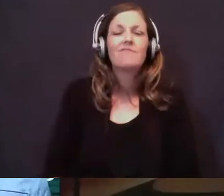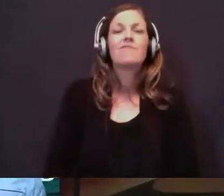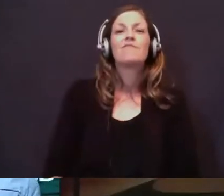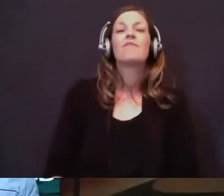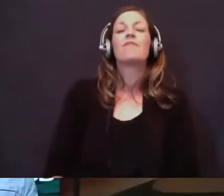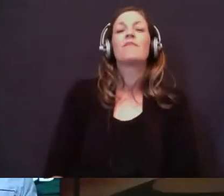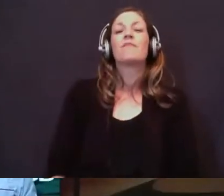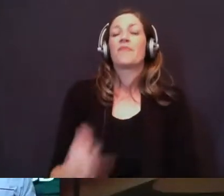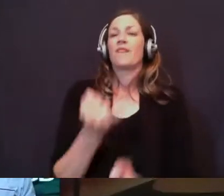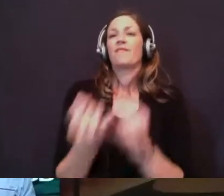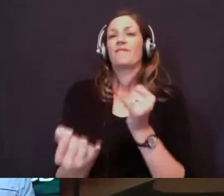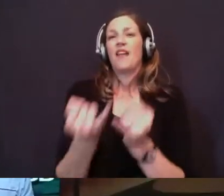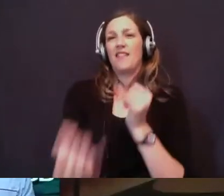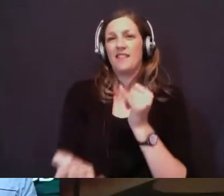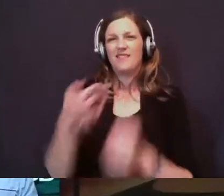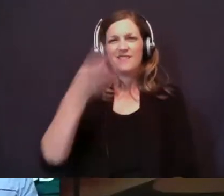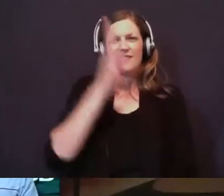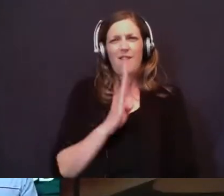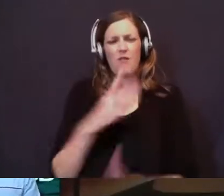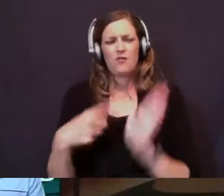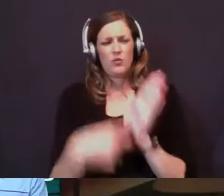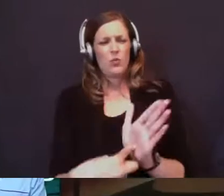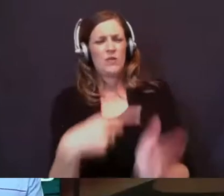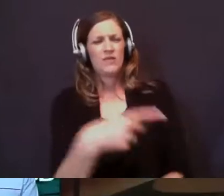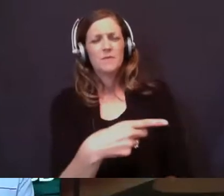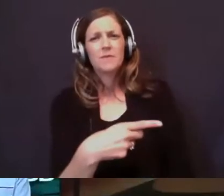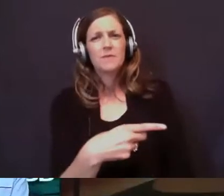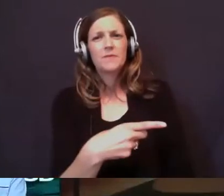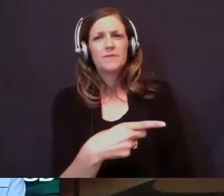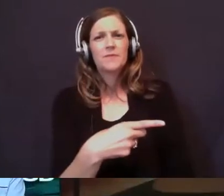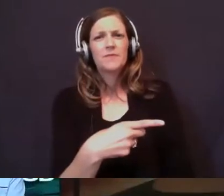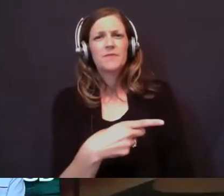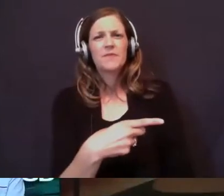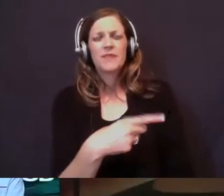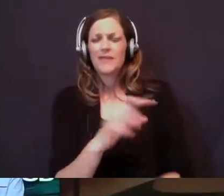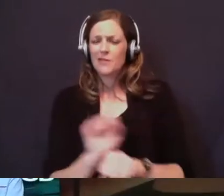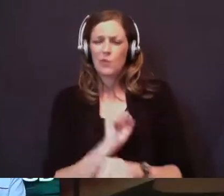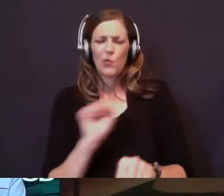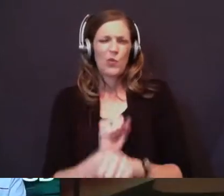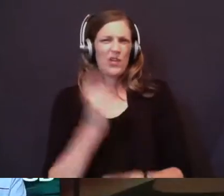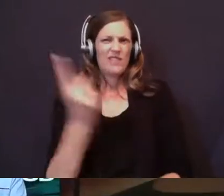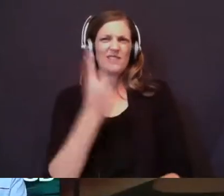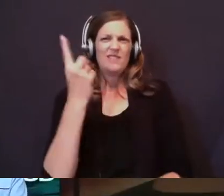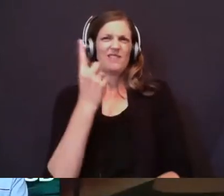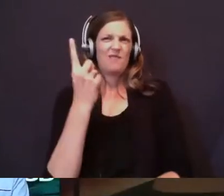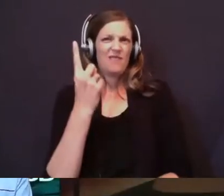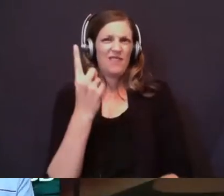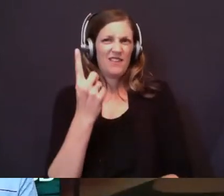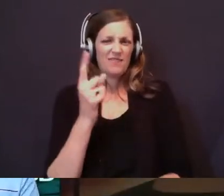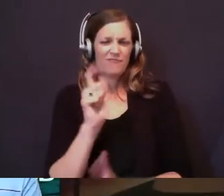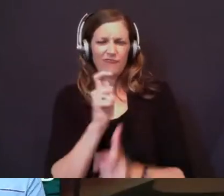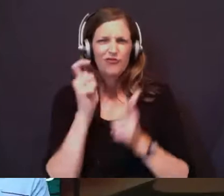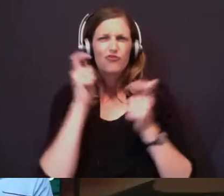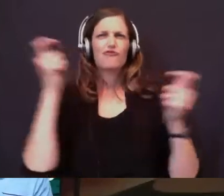Finally, God shows Elijah that he's working something greater than Elijah can